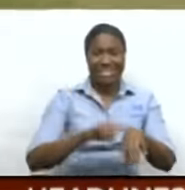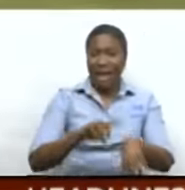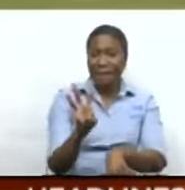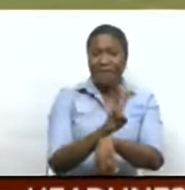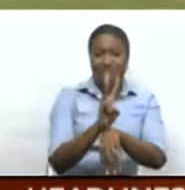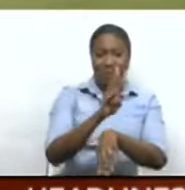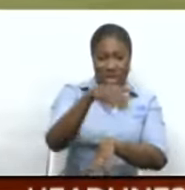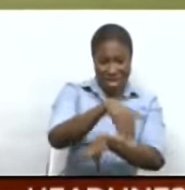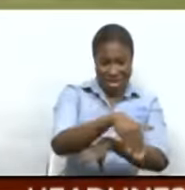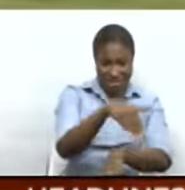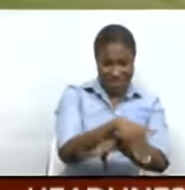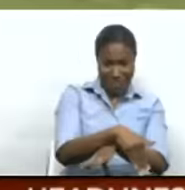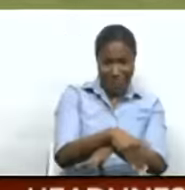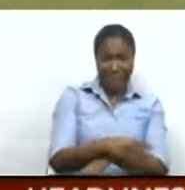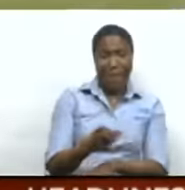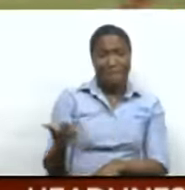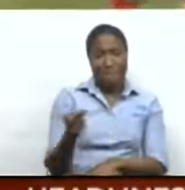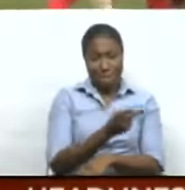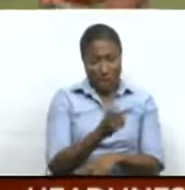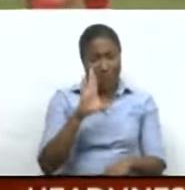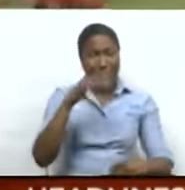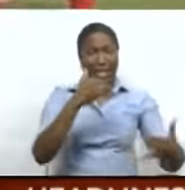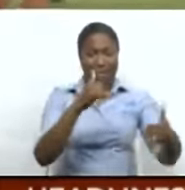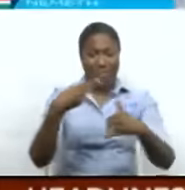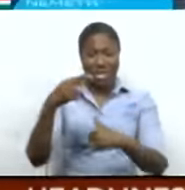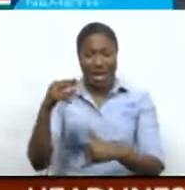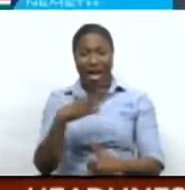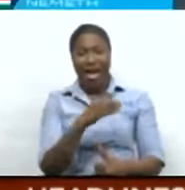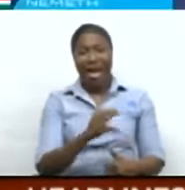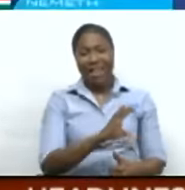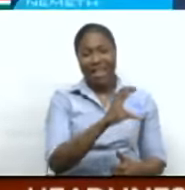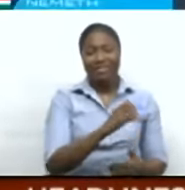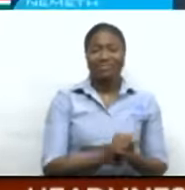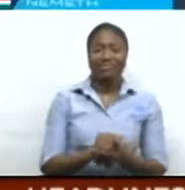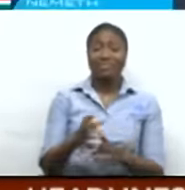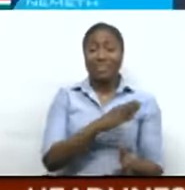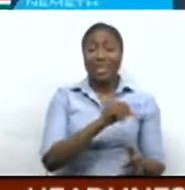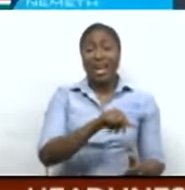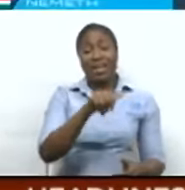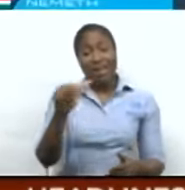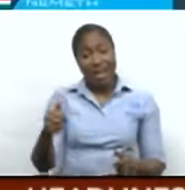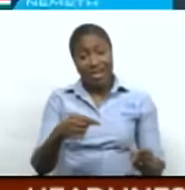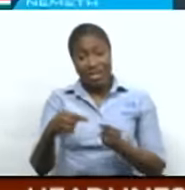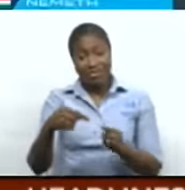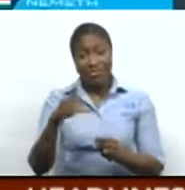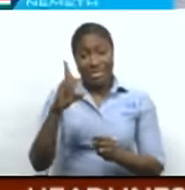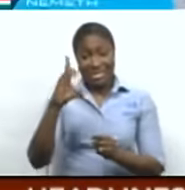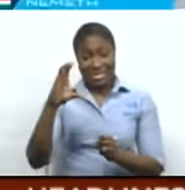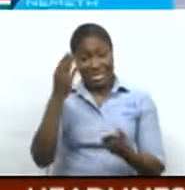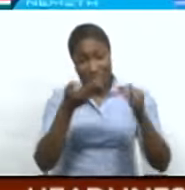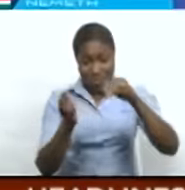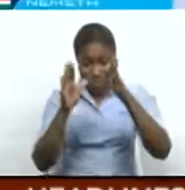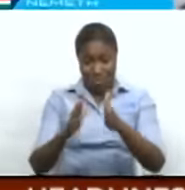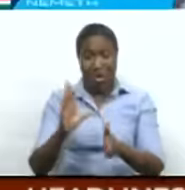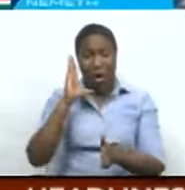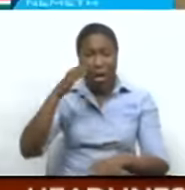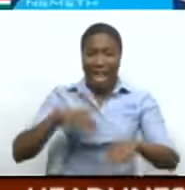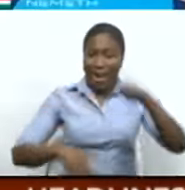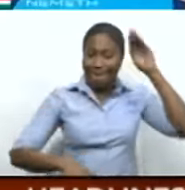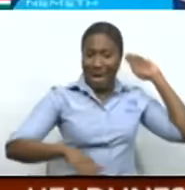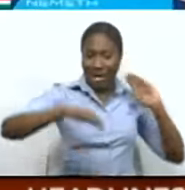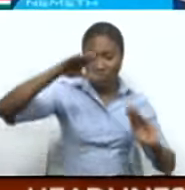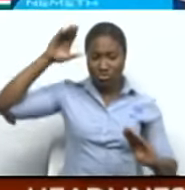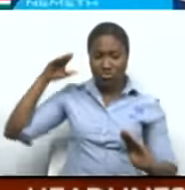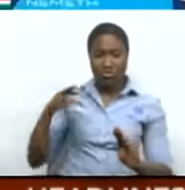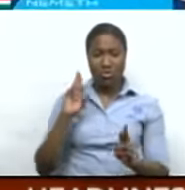.m., Caribs will take on Royalians, and Harvard meets Northern. Further afield, Dylan Carter swims the 50-meter backstroke and the 100